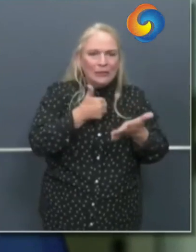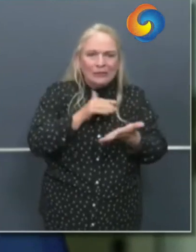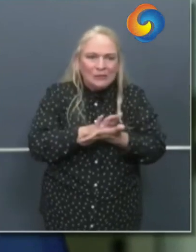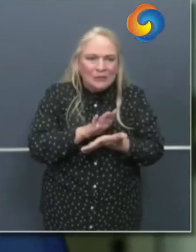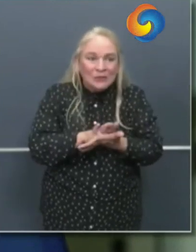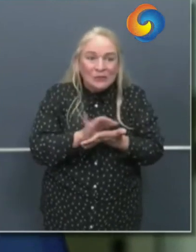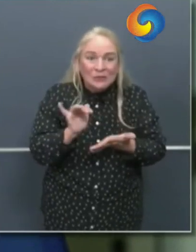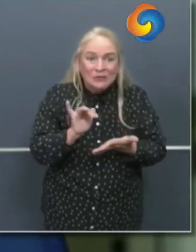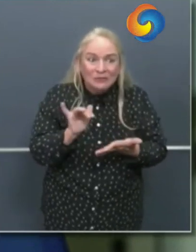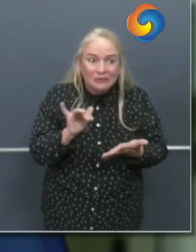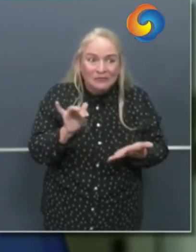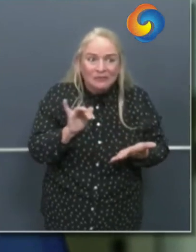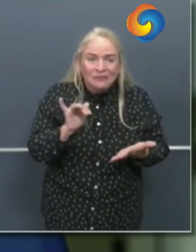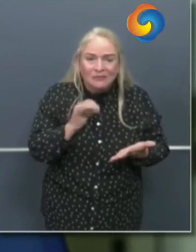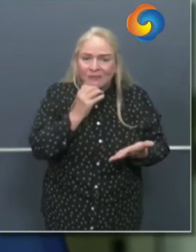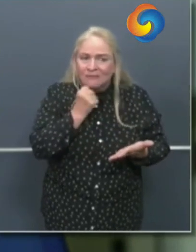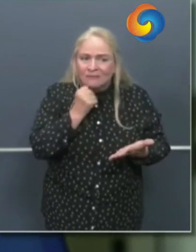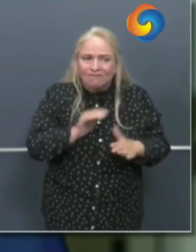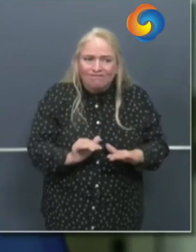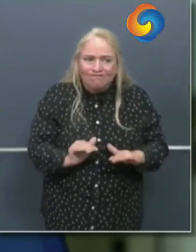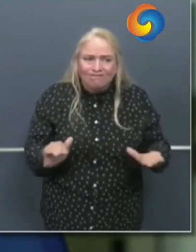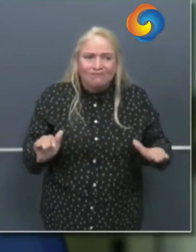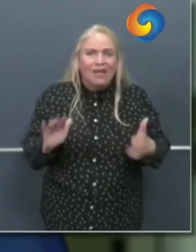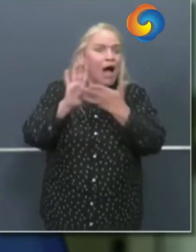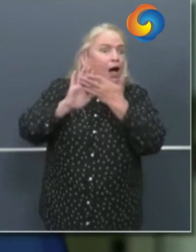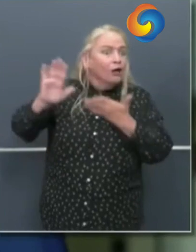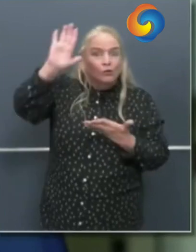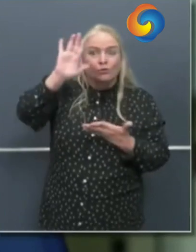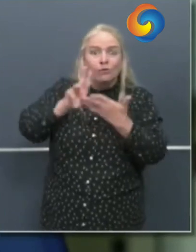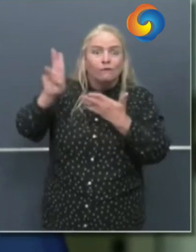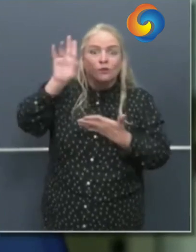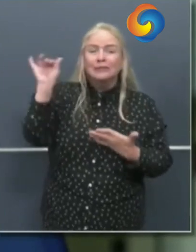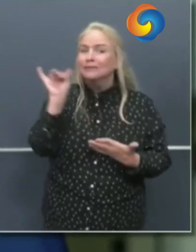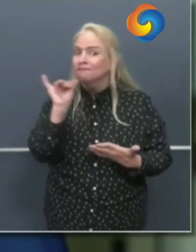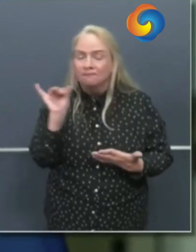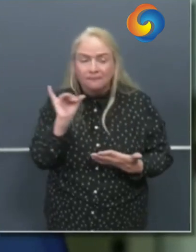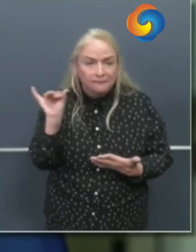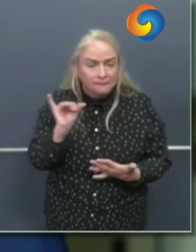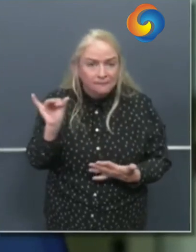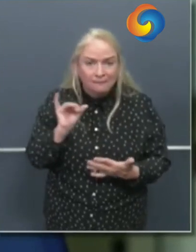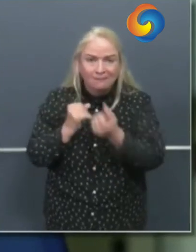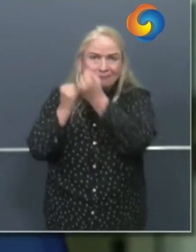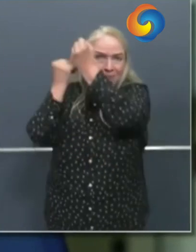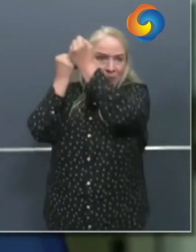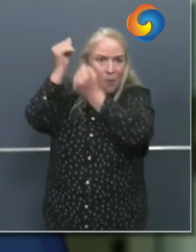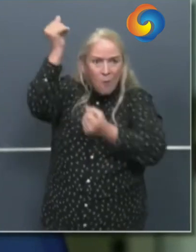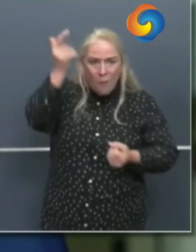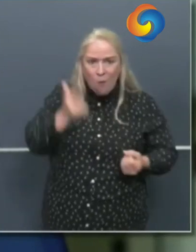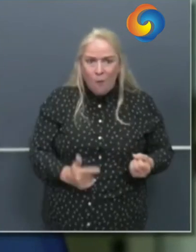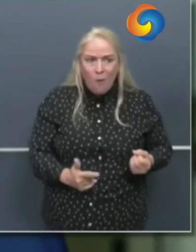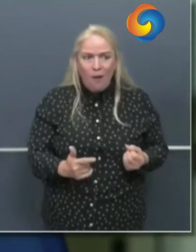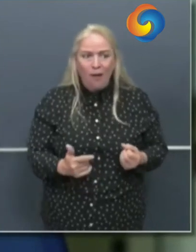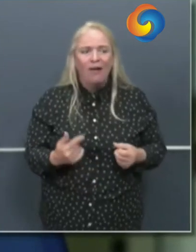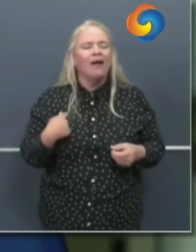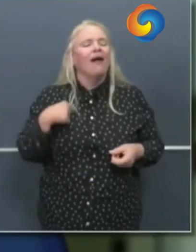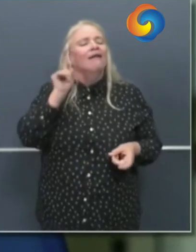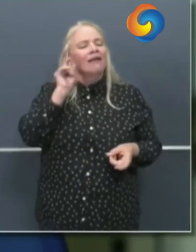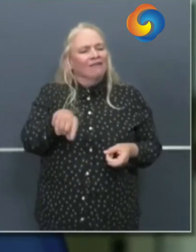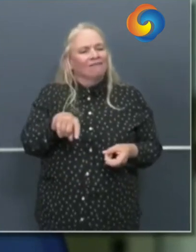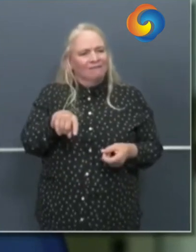system of higher education as well to help support their efforts that's why we have to continue to do more on face shields